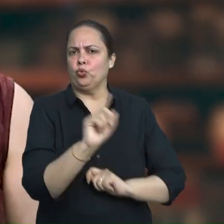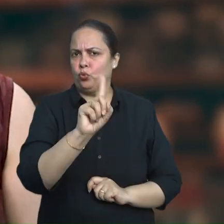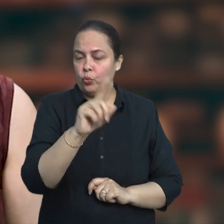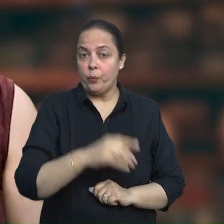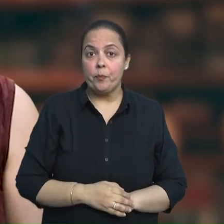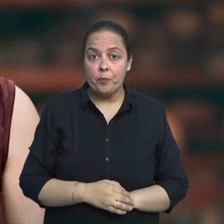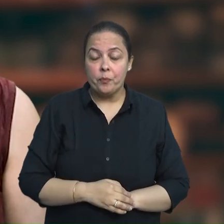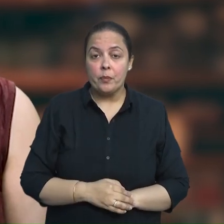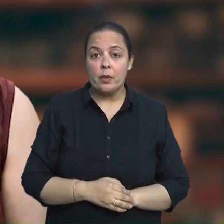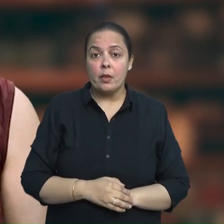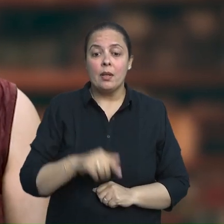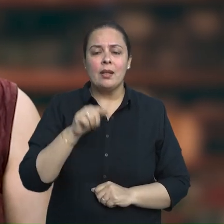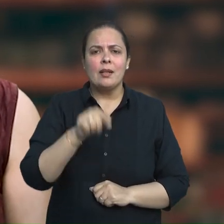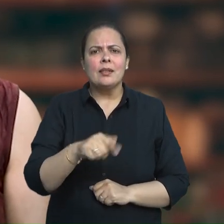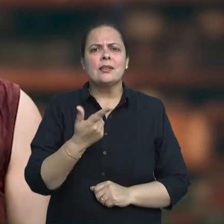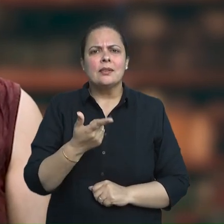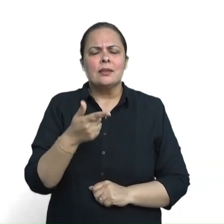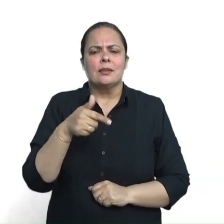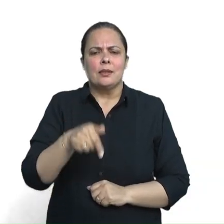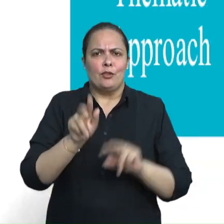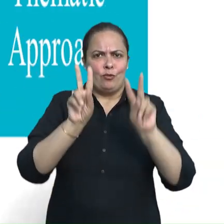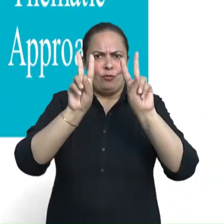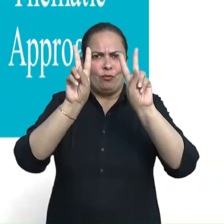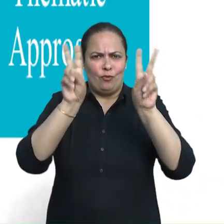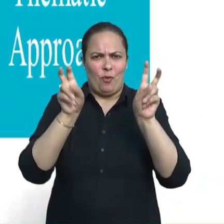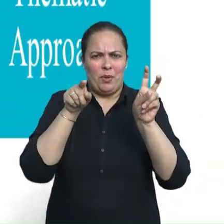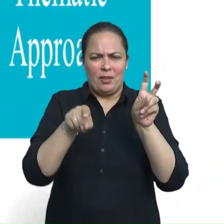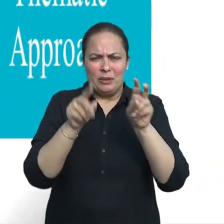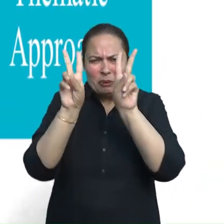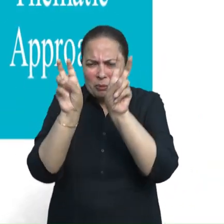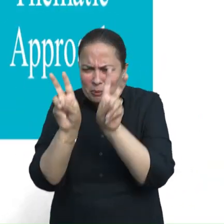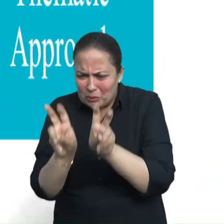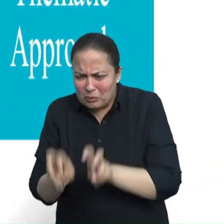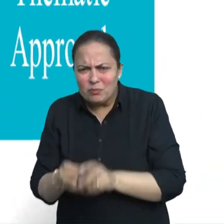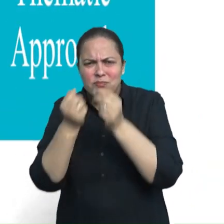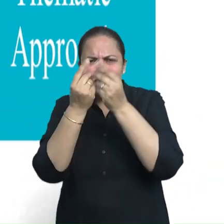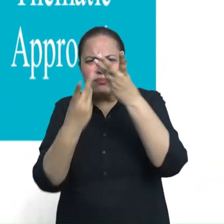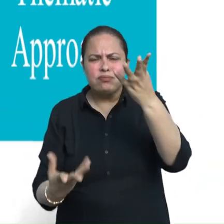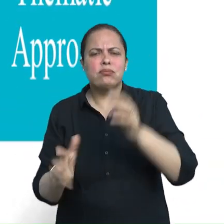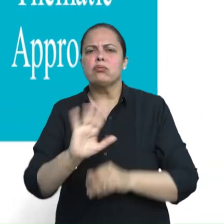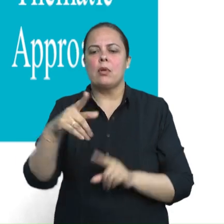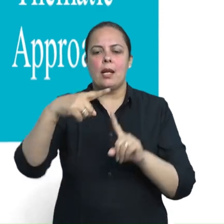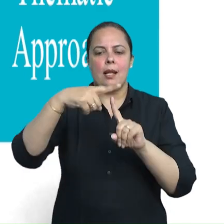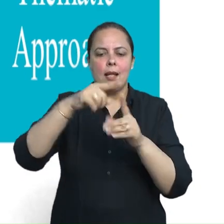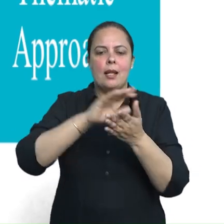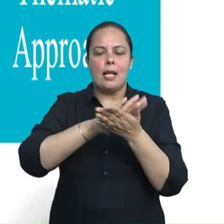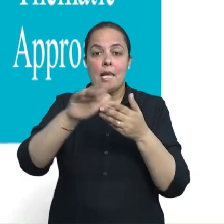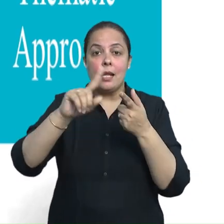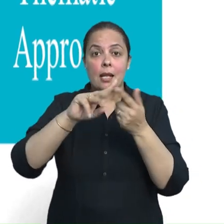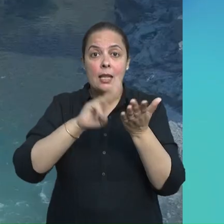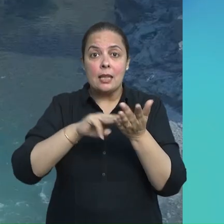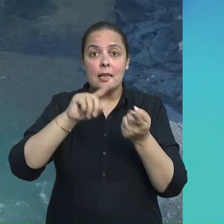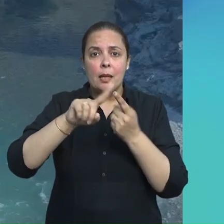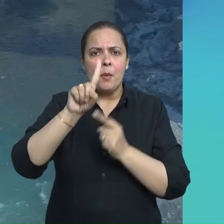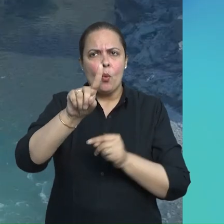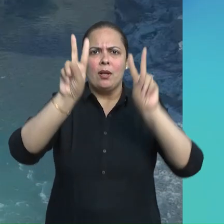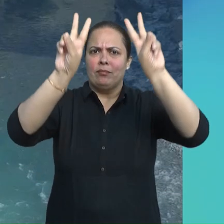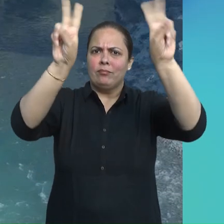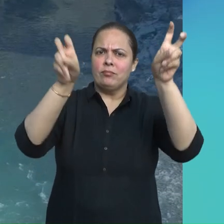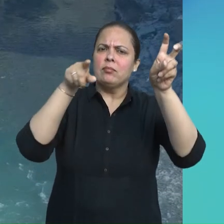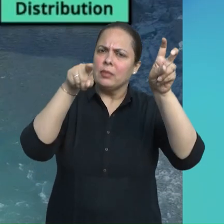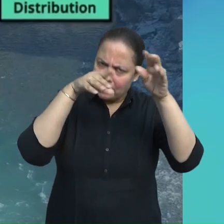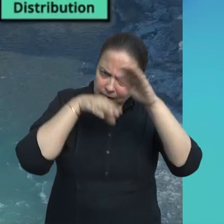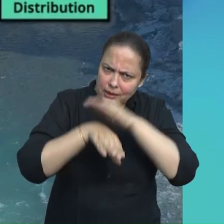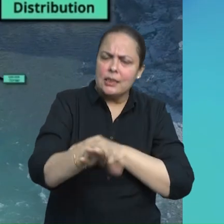to strengthen the integrated aspect, it proposed thematic approach instead of the topic-based approach. The shift